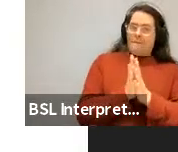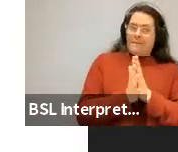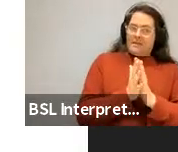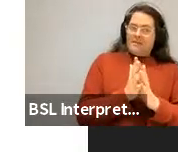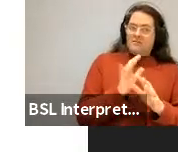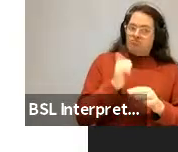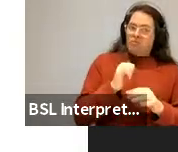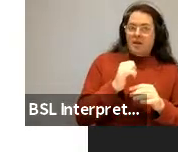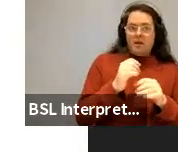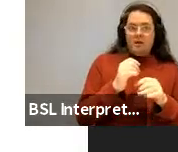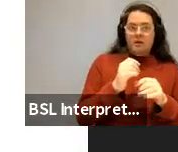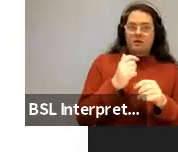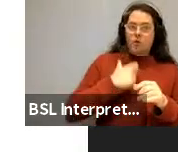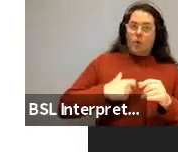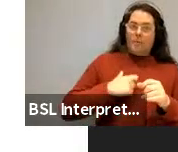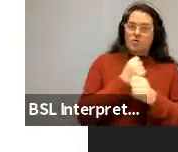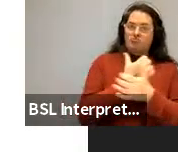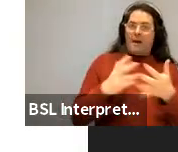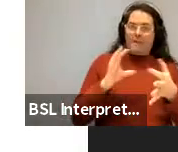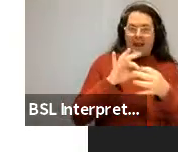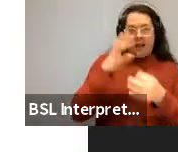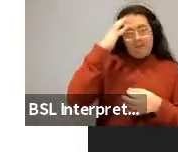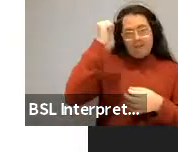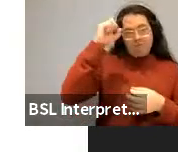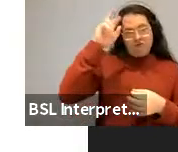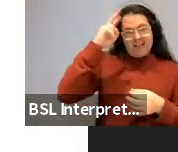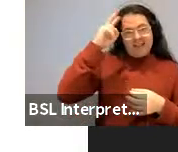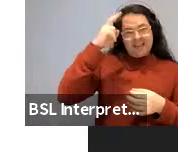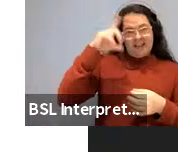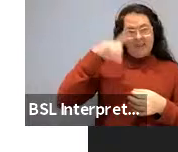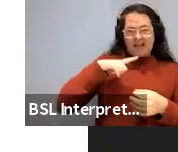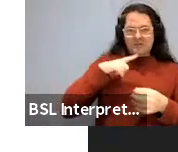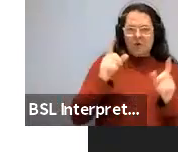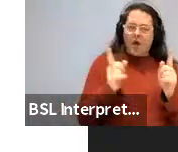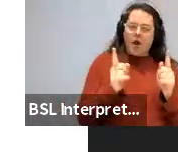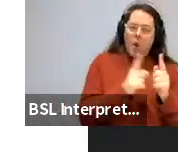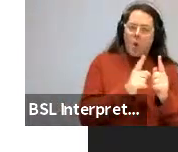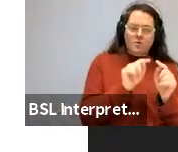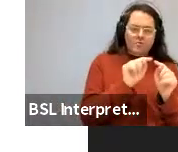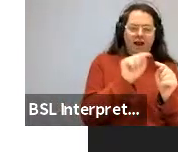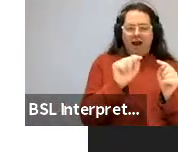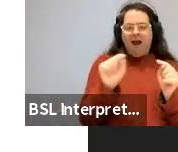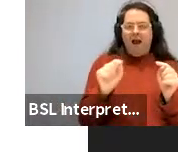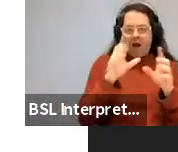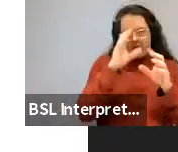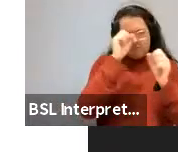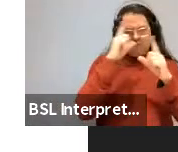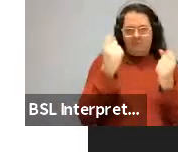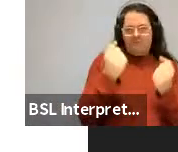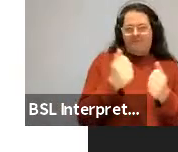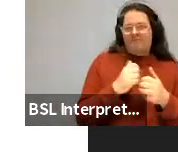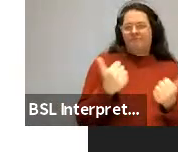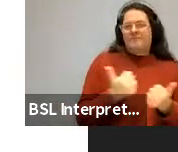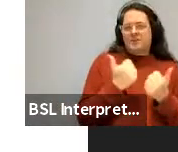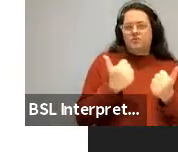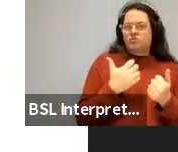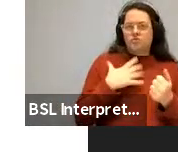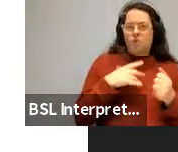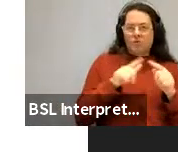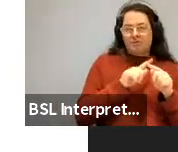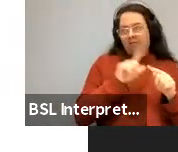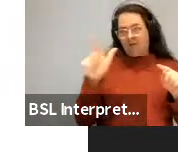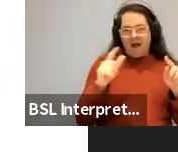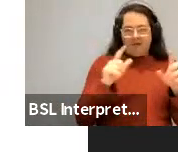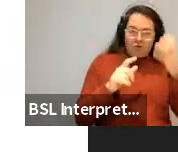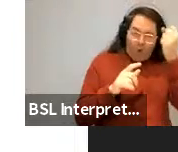means that human grammars are constrained by memory limitations. That's what's driving this. We want rule systems that allow more local dependencies compared to longer